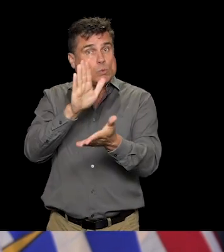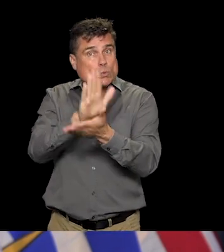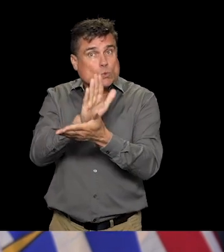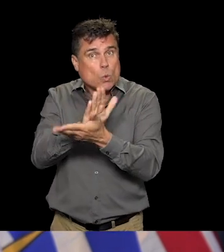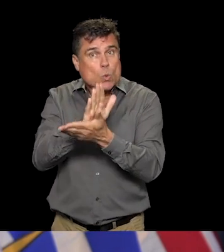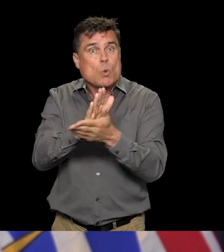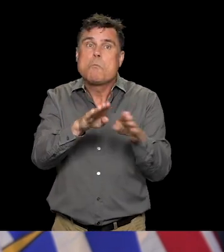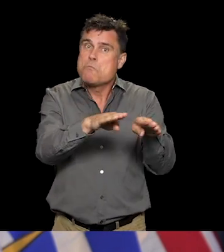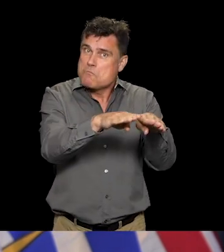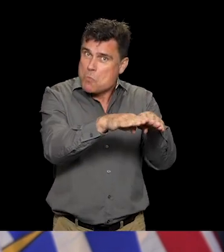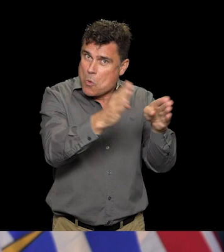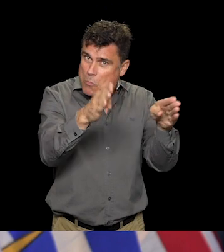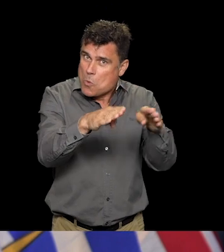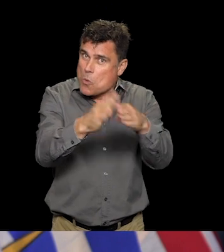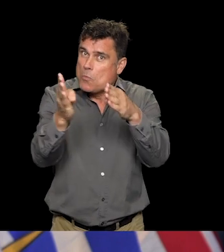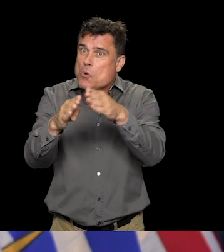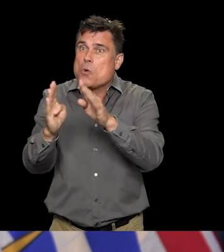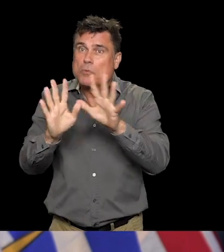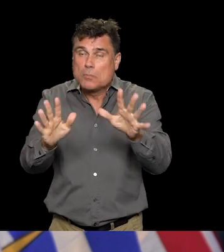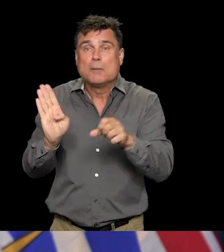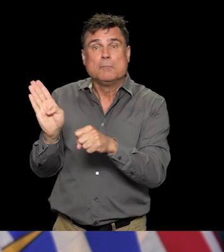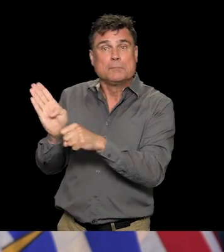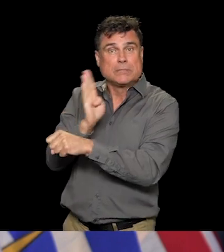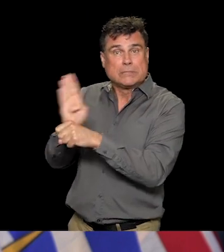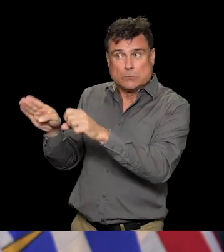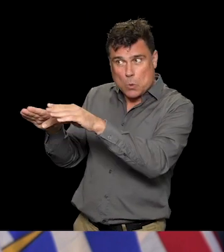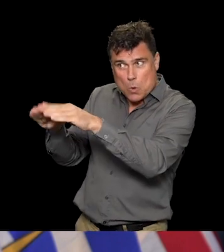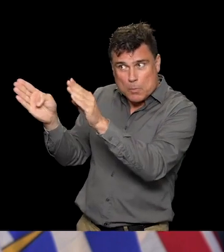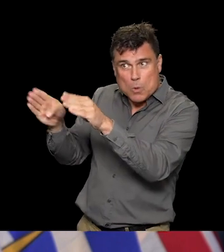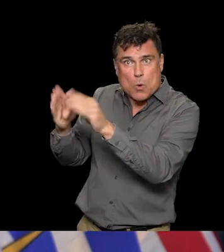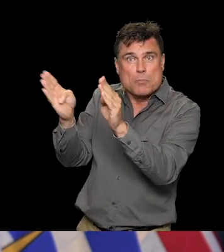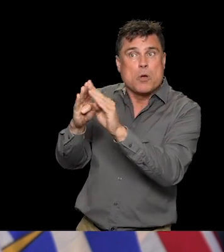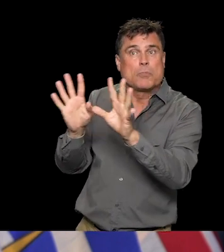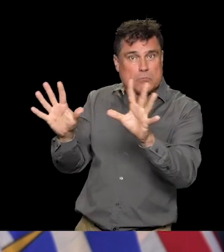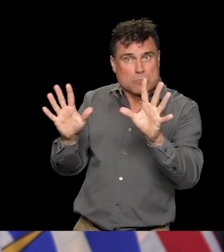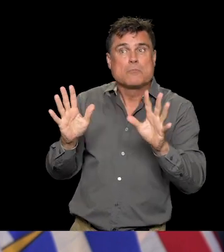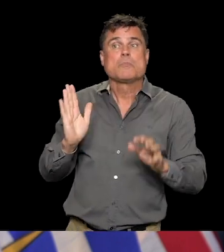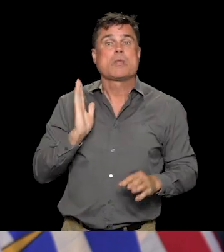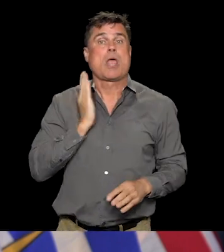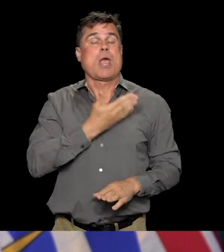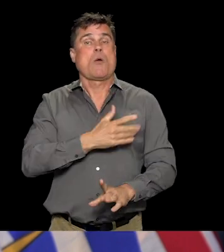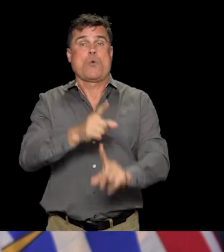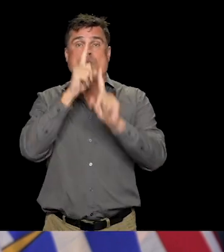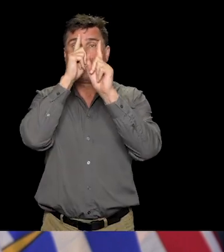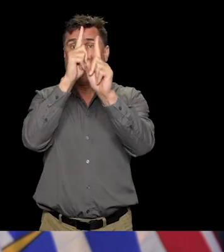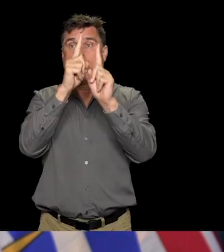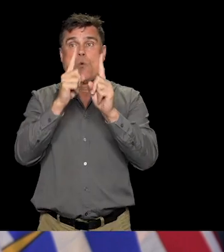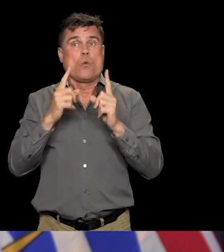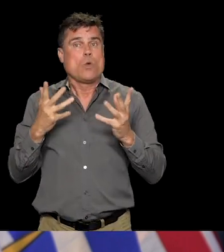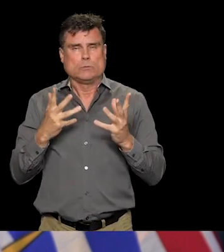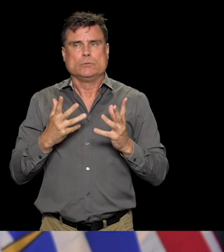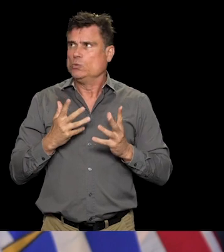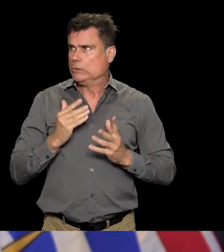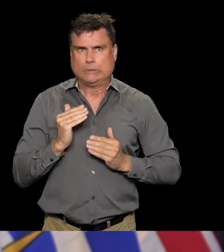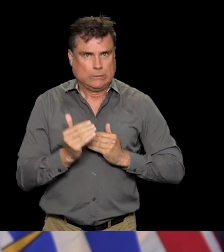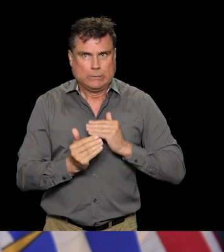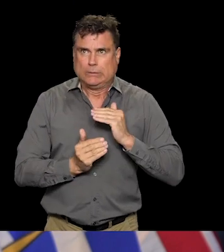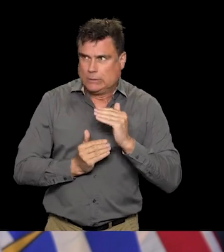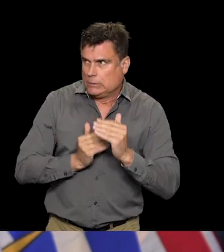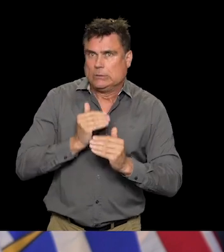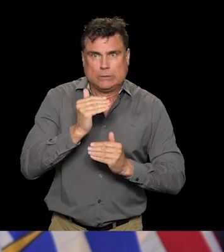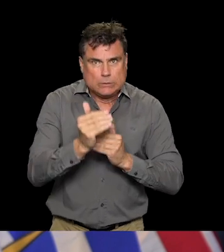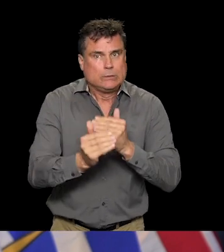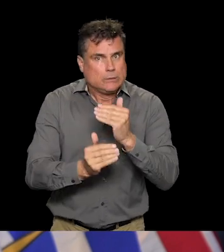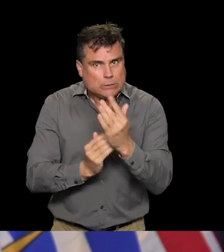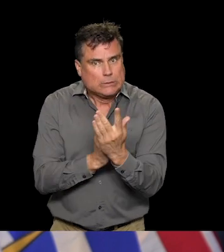goal needs to be to learn to live safely with this virus, to protect ourselves as much as possible as we do that.